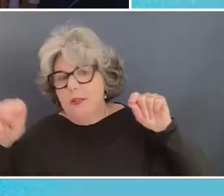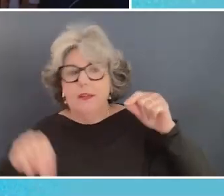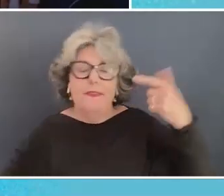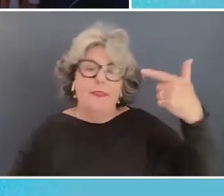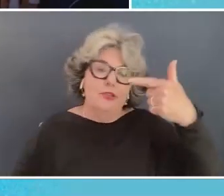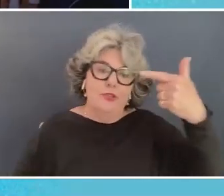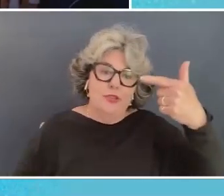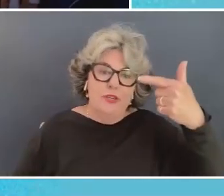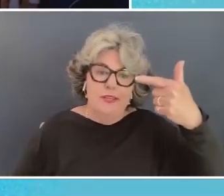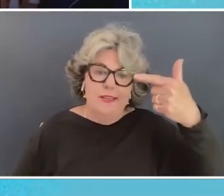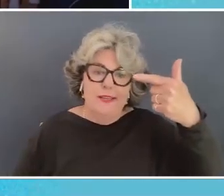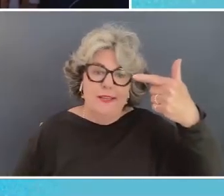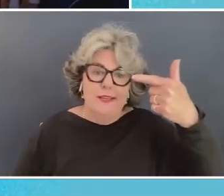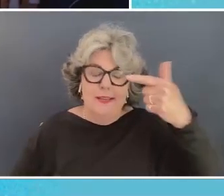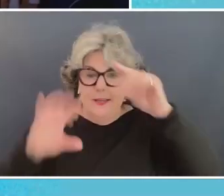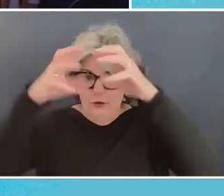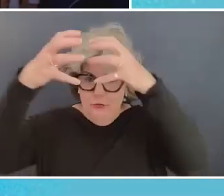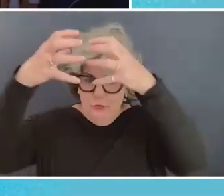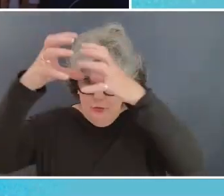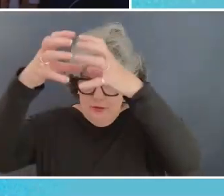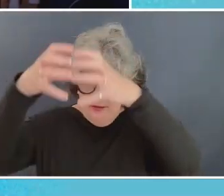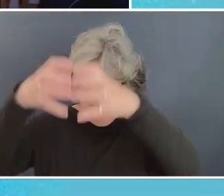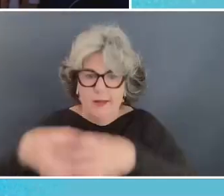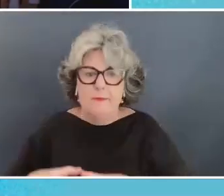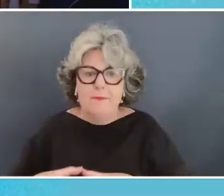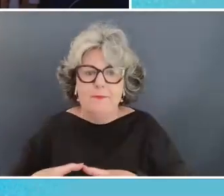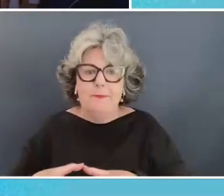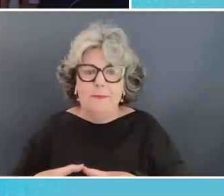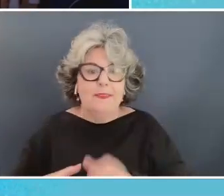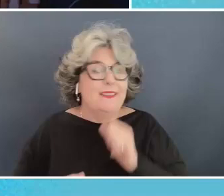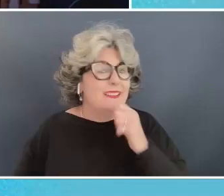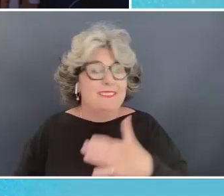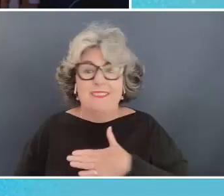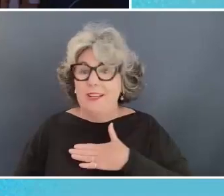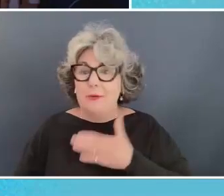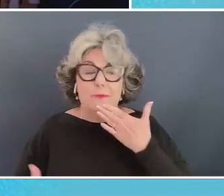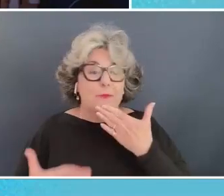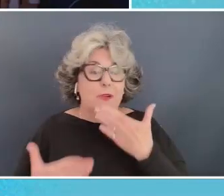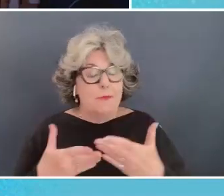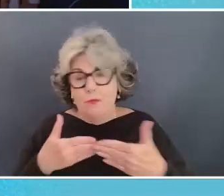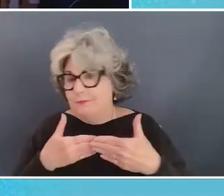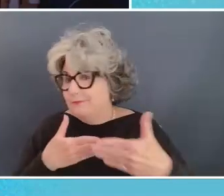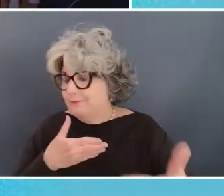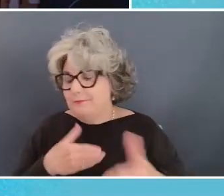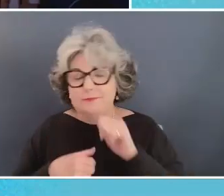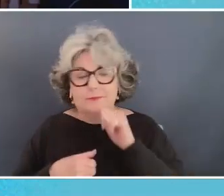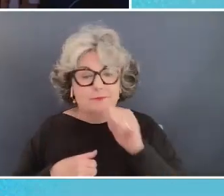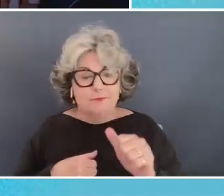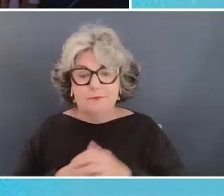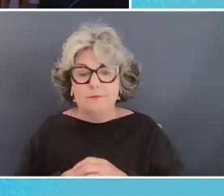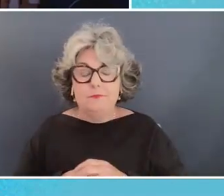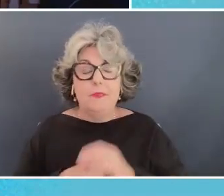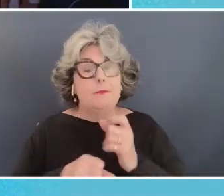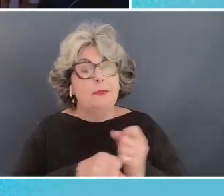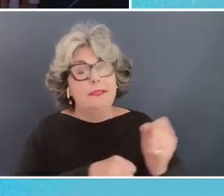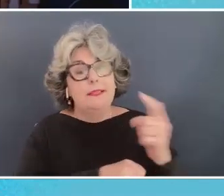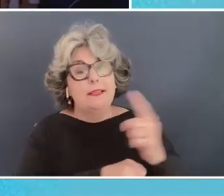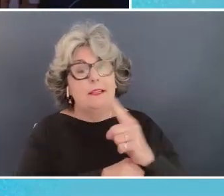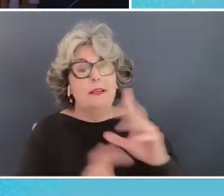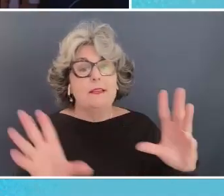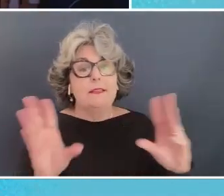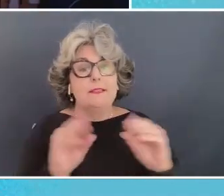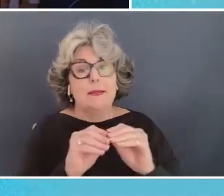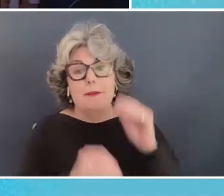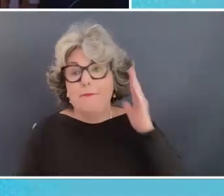that's a that is not a a happy way forward uh but then again next year at the summit for the